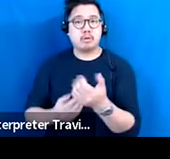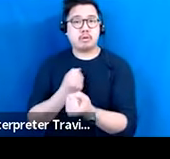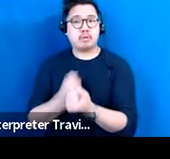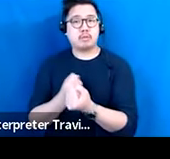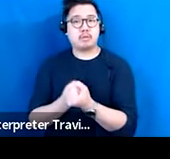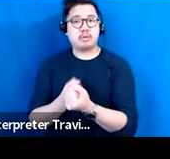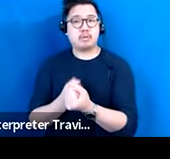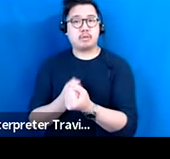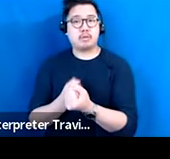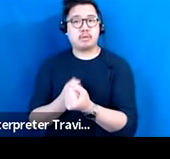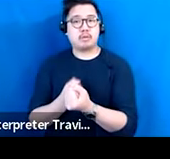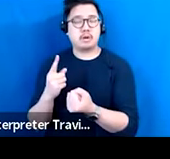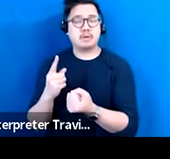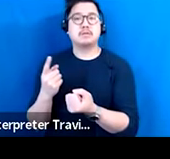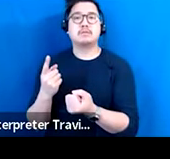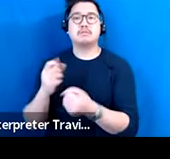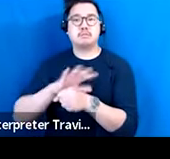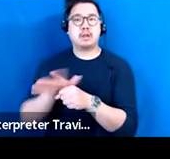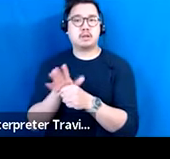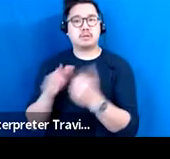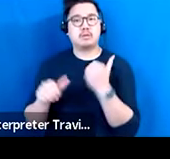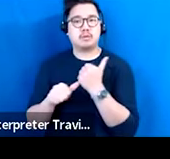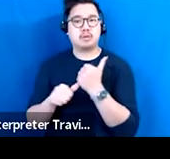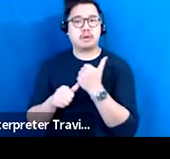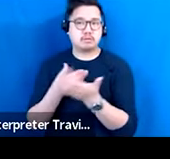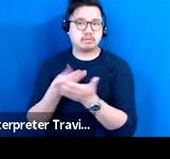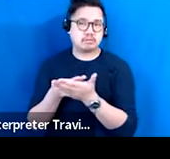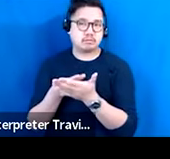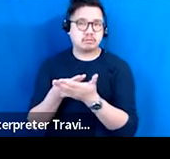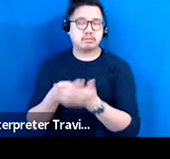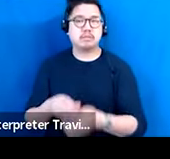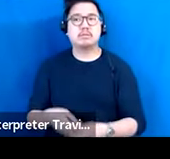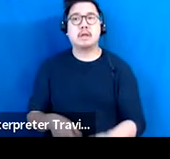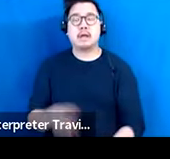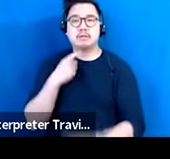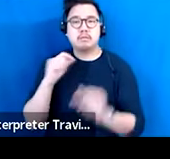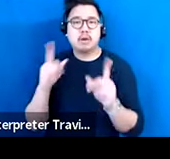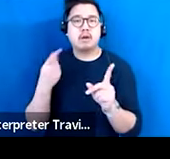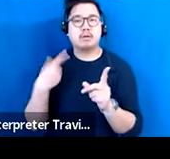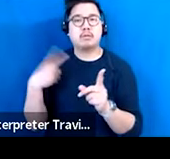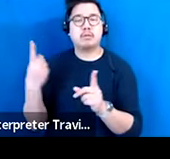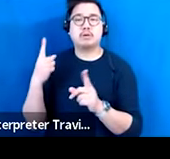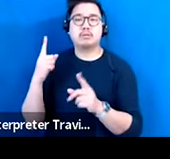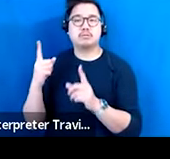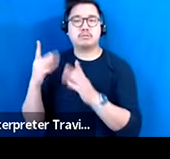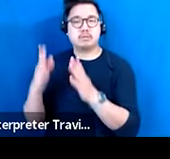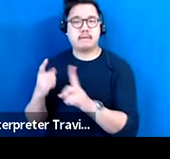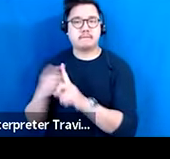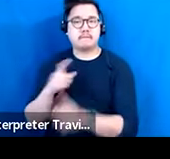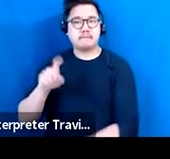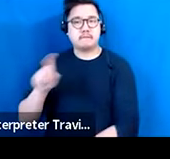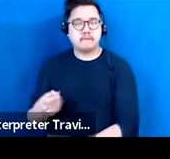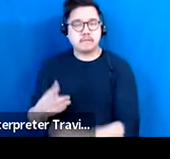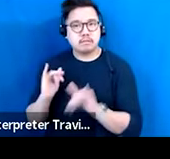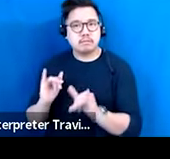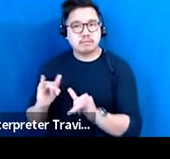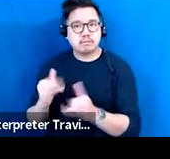Texas. So I think this is all incumbent on us to tell the right